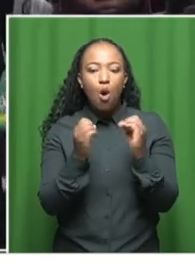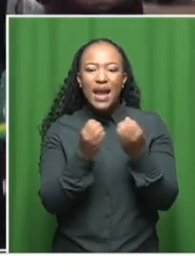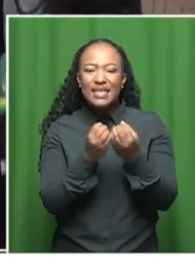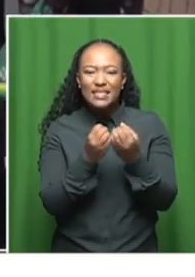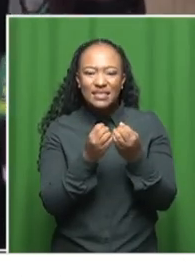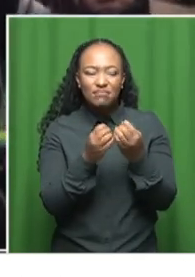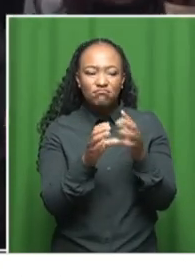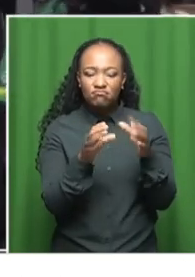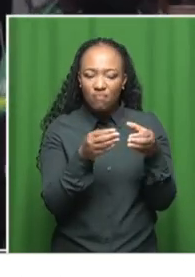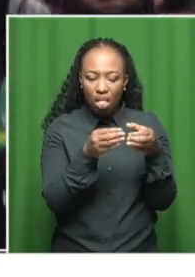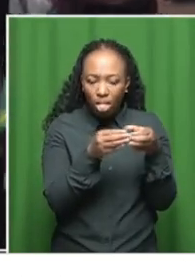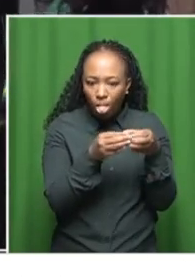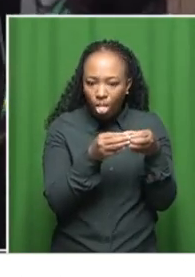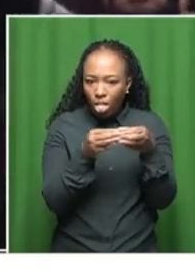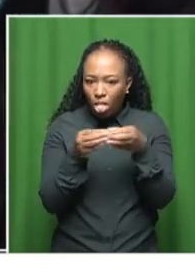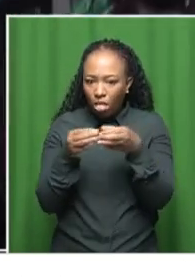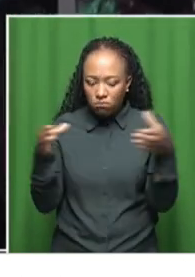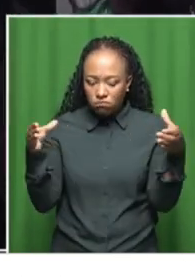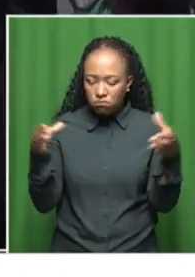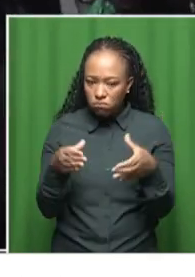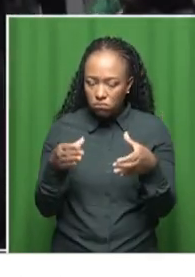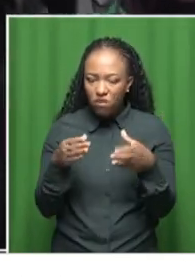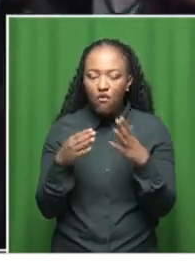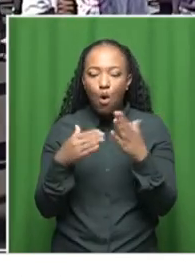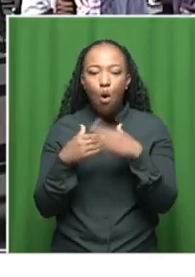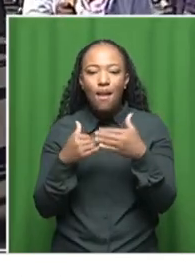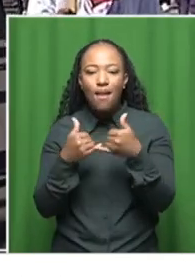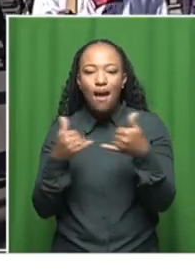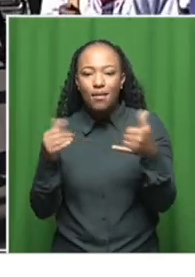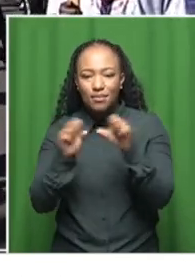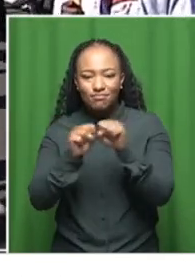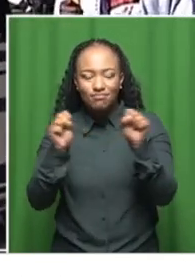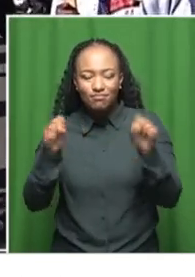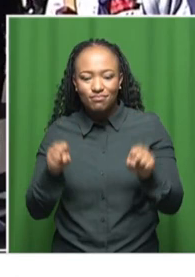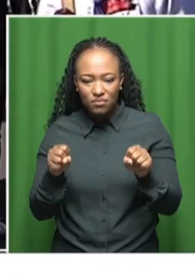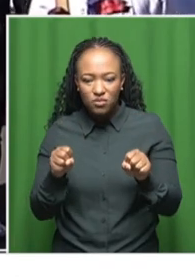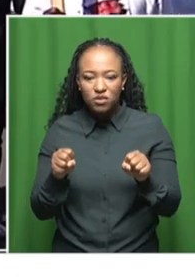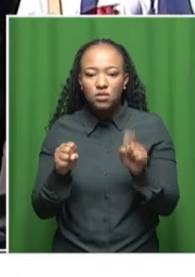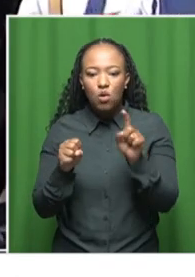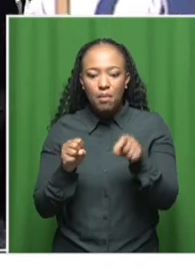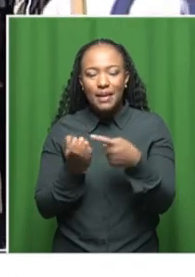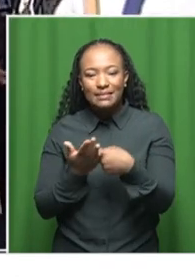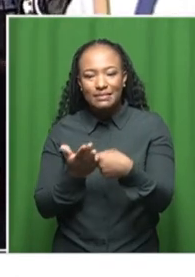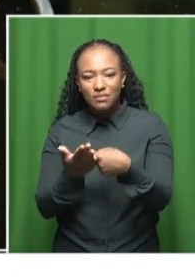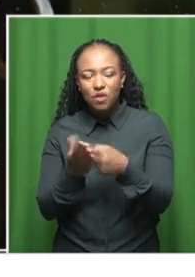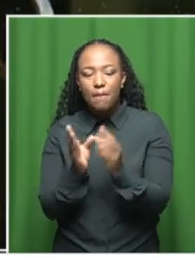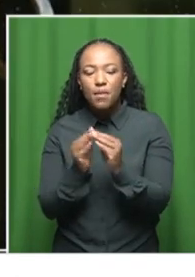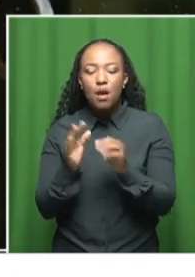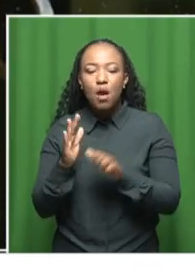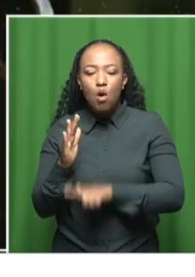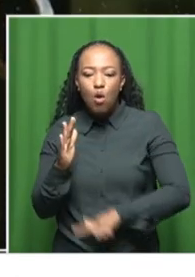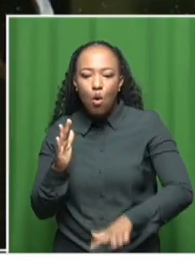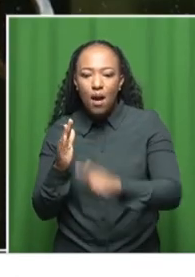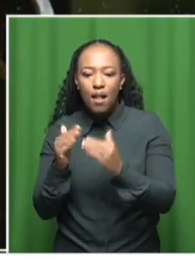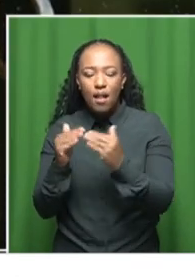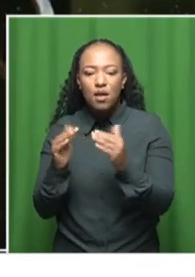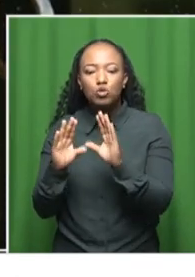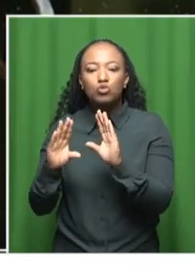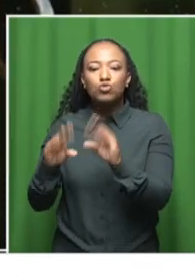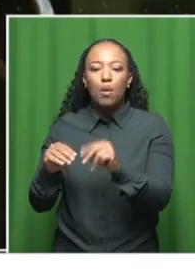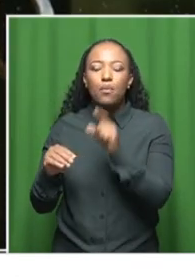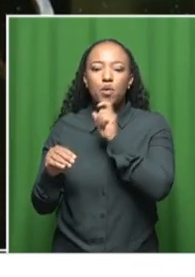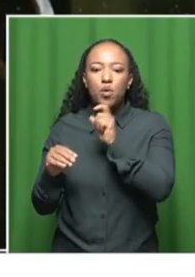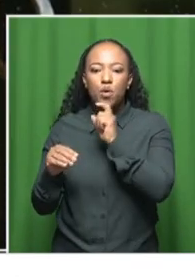that don't have access to virtual systems. Let us have engagement at the local level and stop using